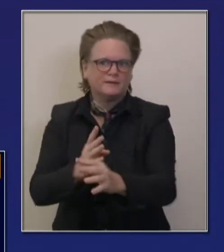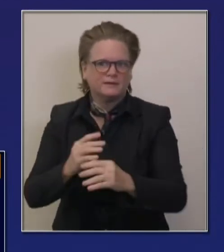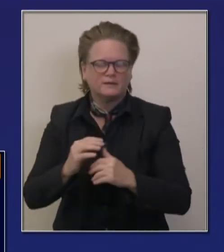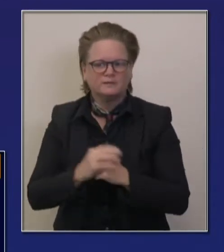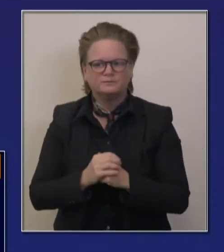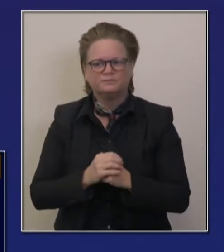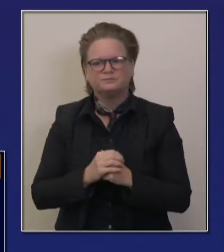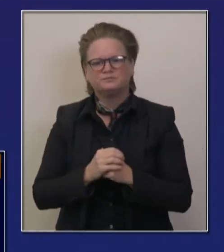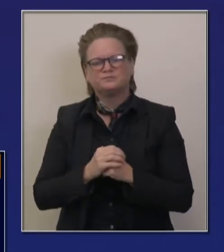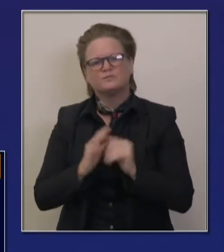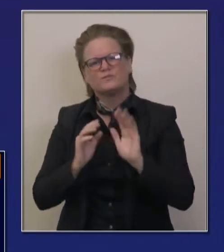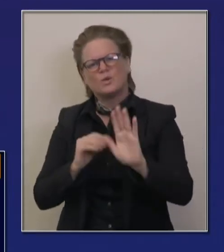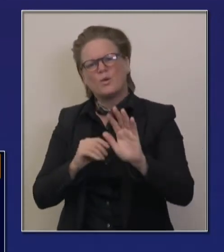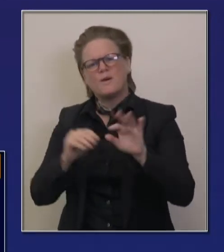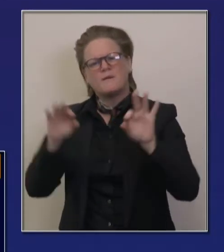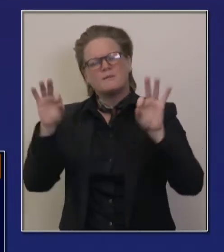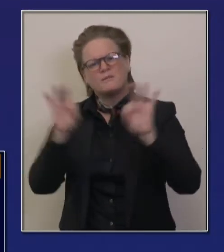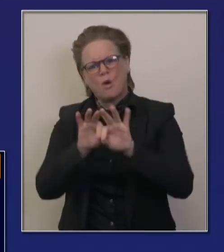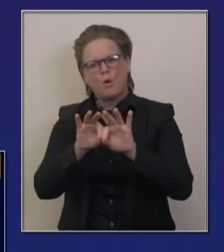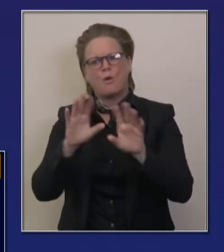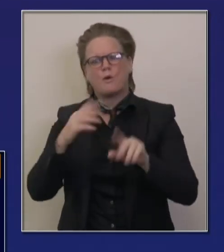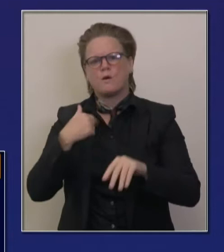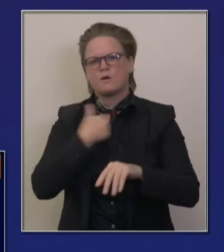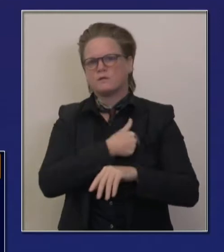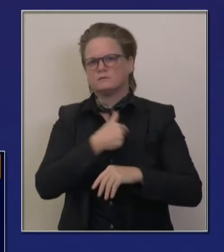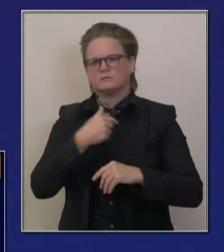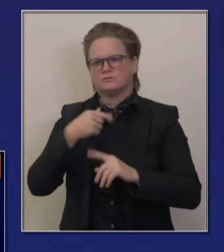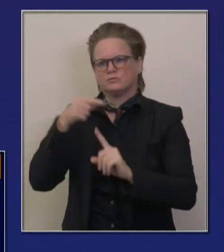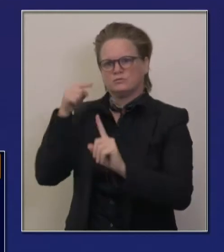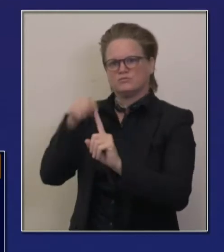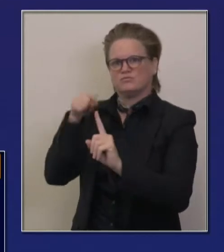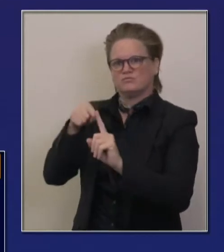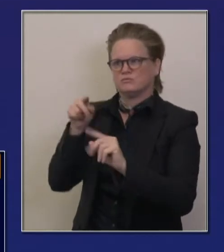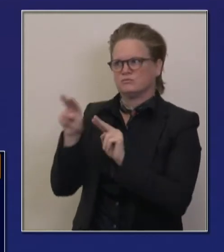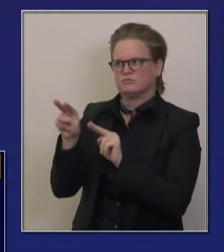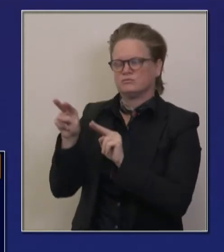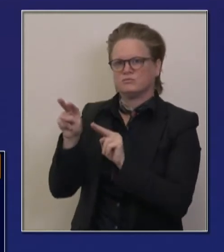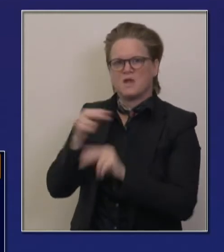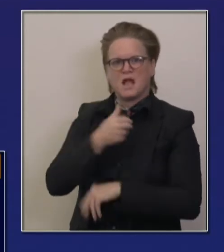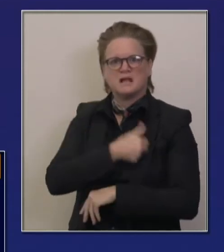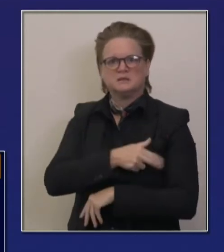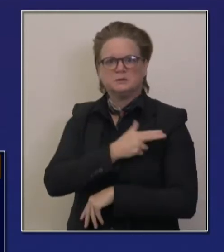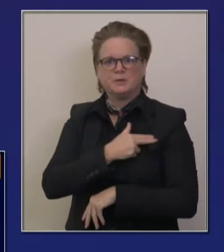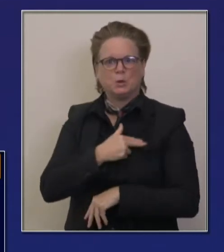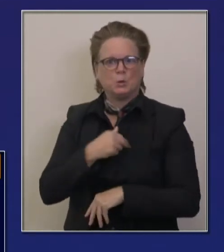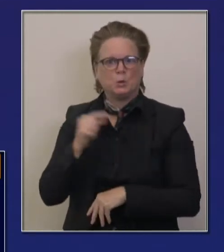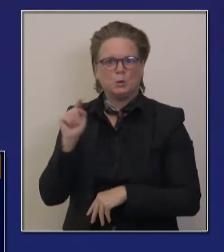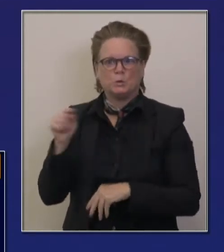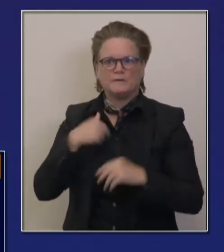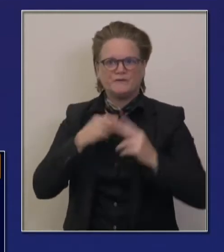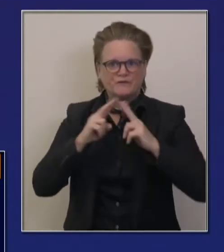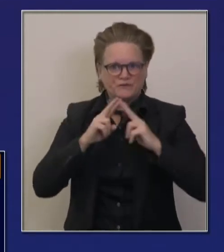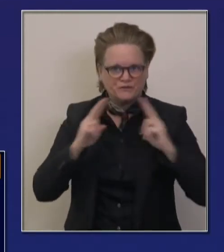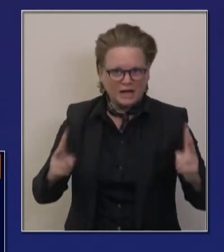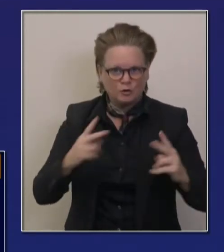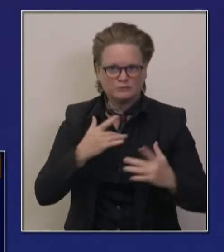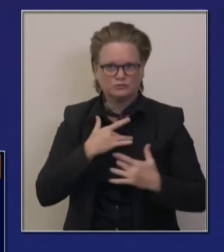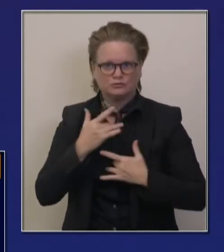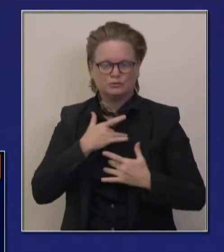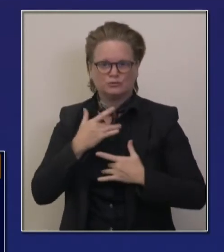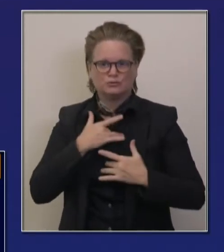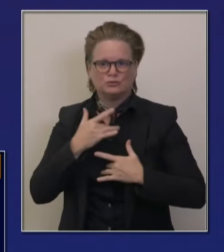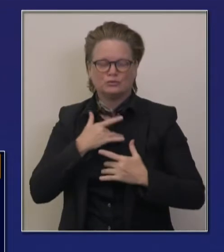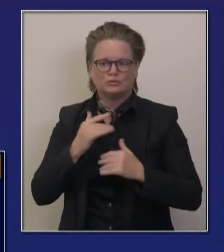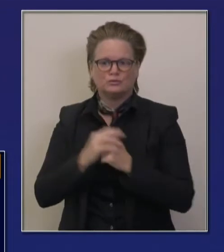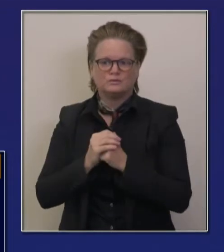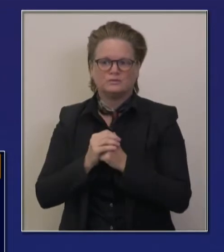capacity is always been of a concern. We've raised that, uh, as a legitimate concern, particularly region by region, hospital